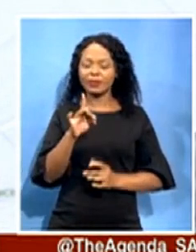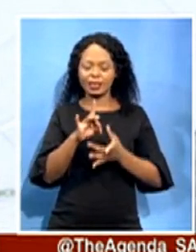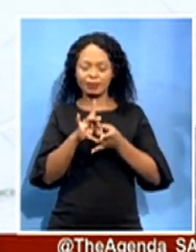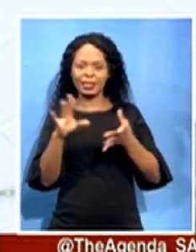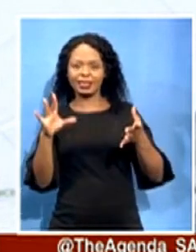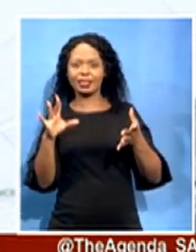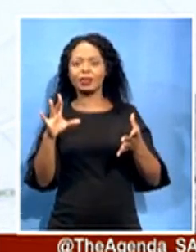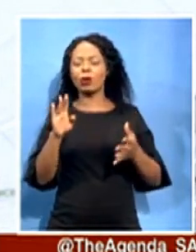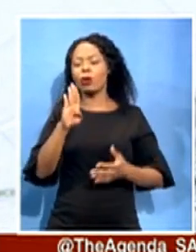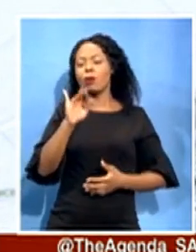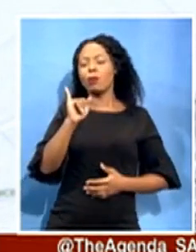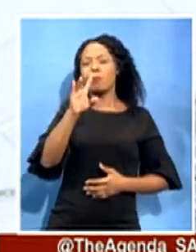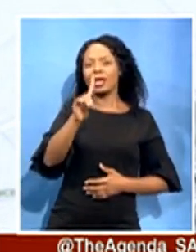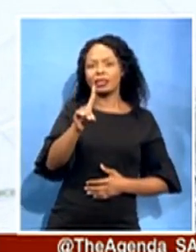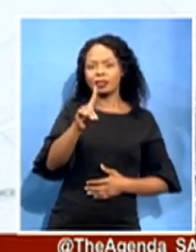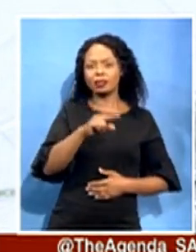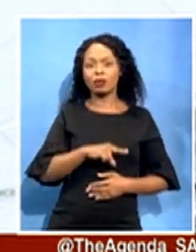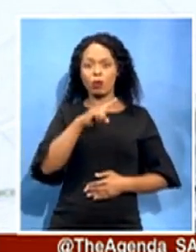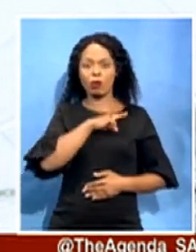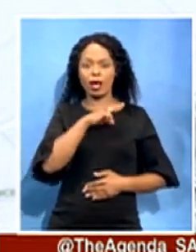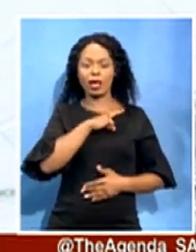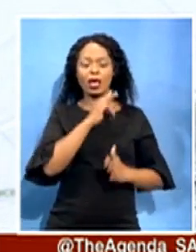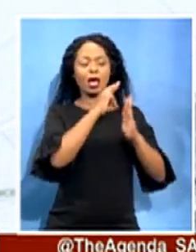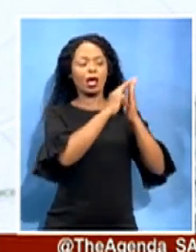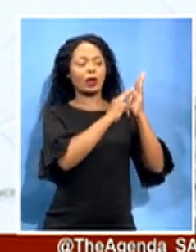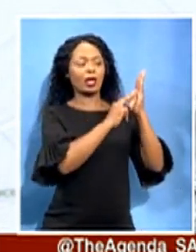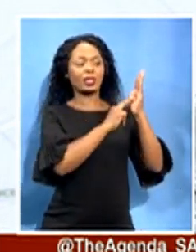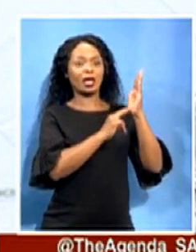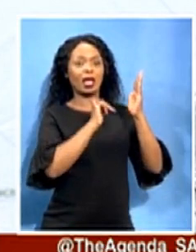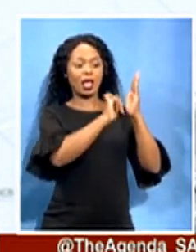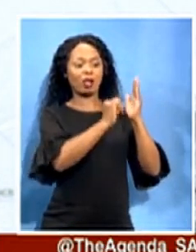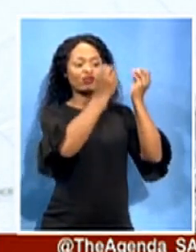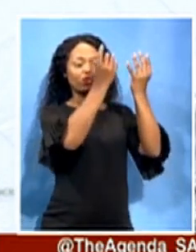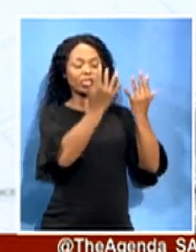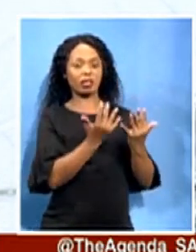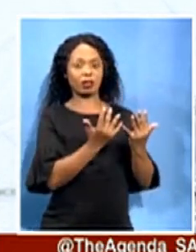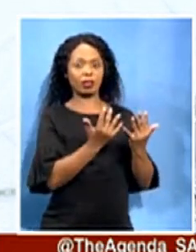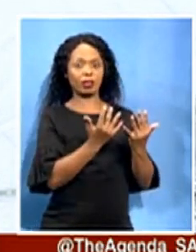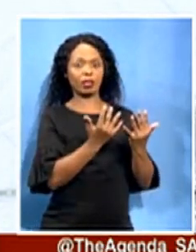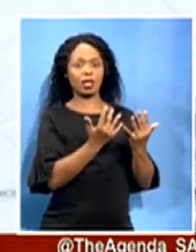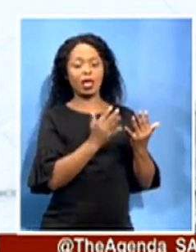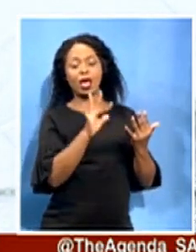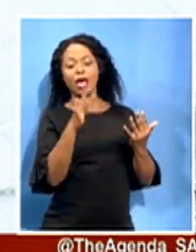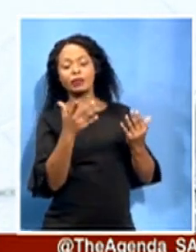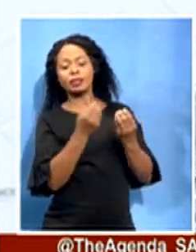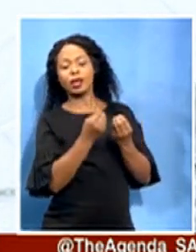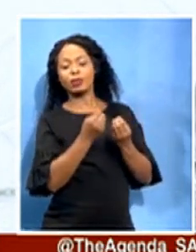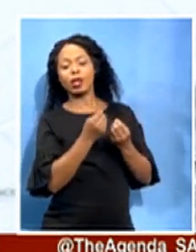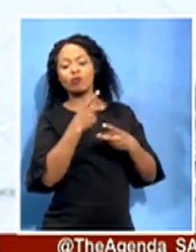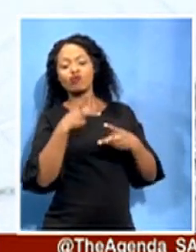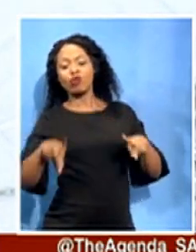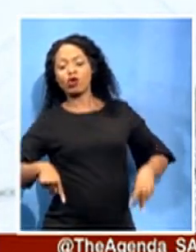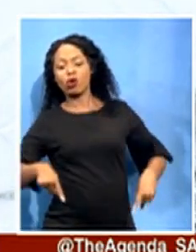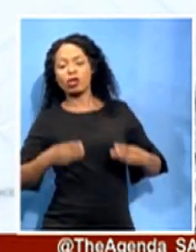regulations, once something that you need to procure is above $500,000, you